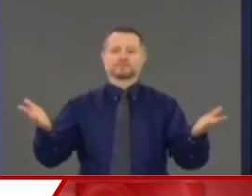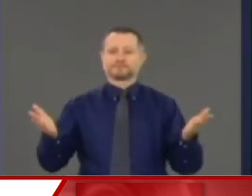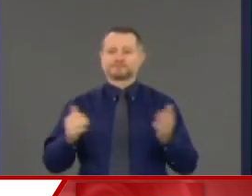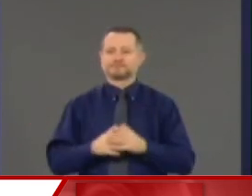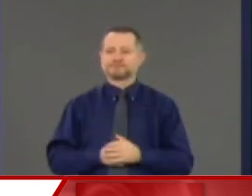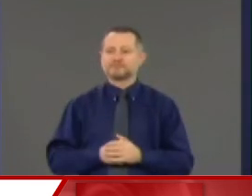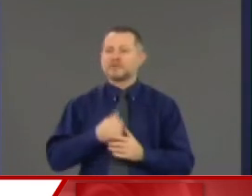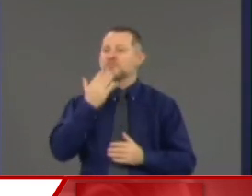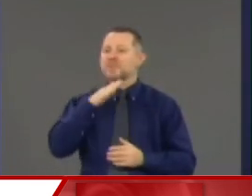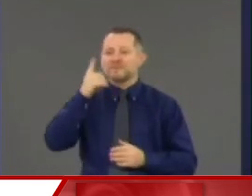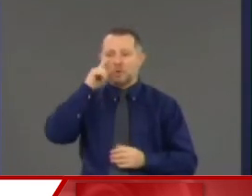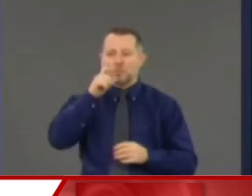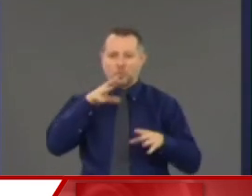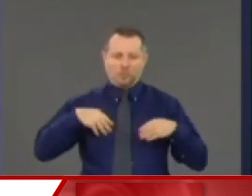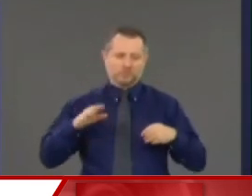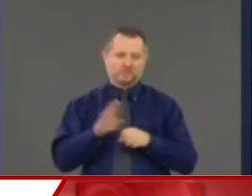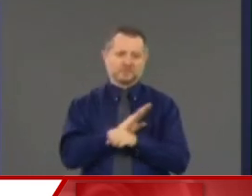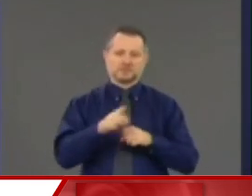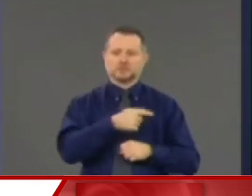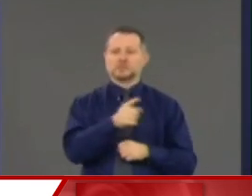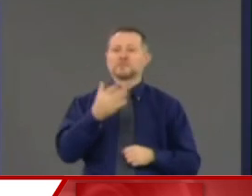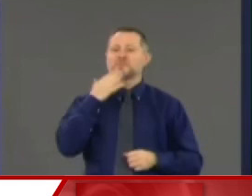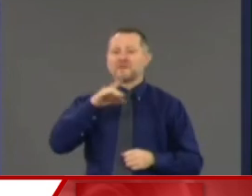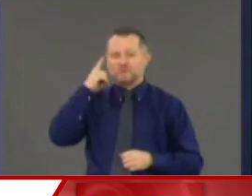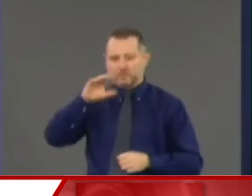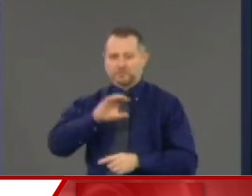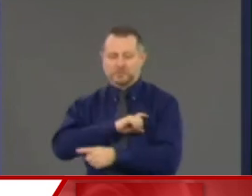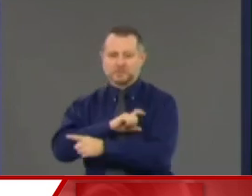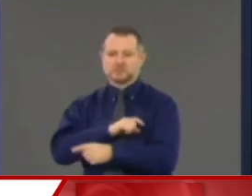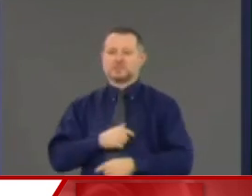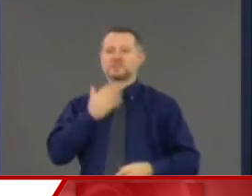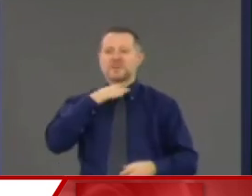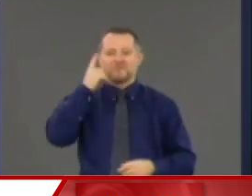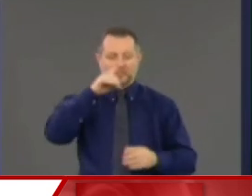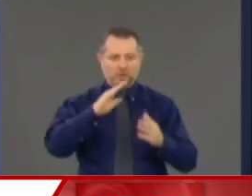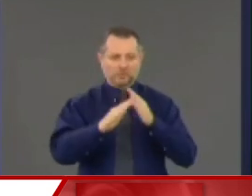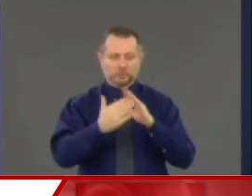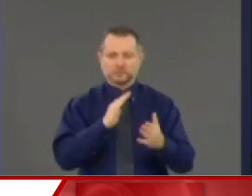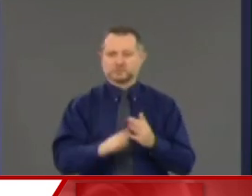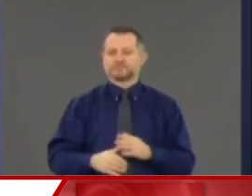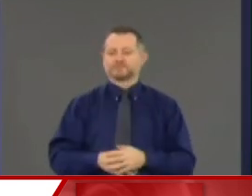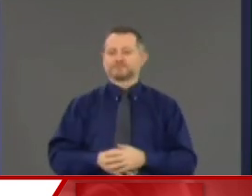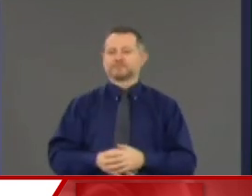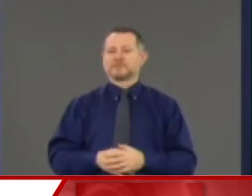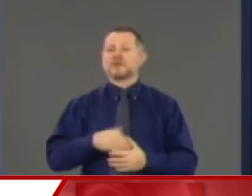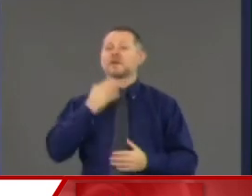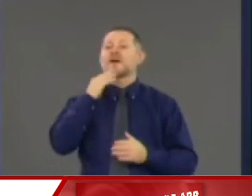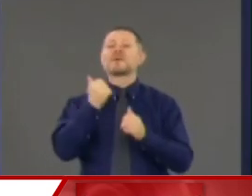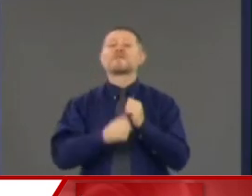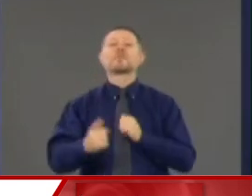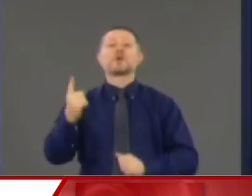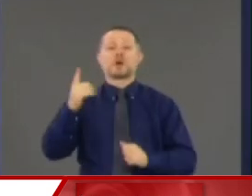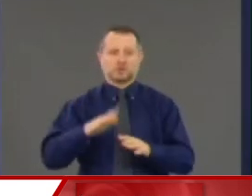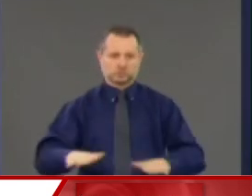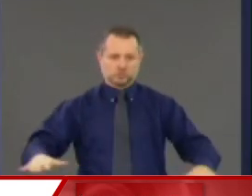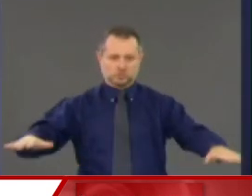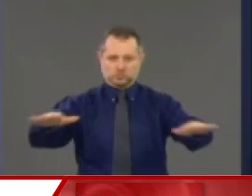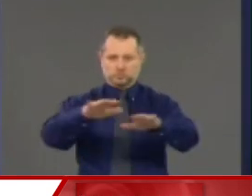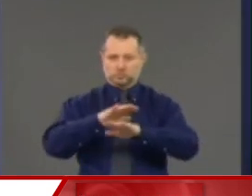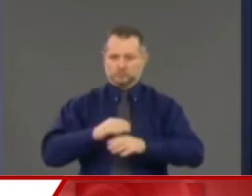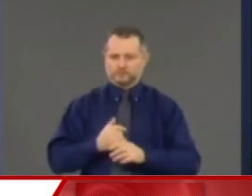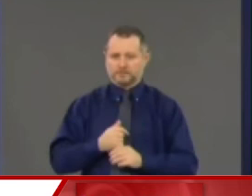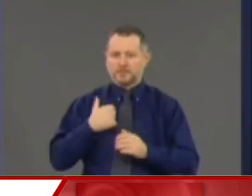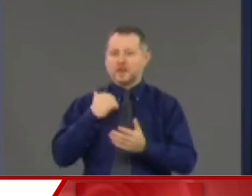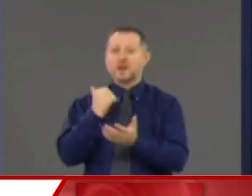business owners. It was bad for the police. It's bad for the community. It's bad for everyone. And it accomplishes nothing.